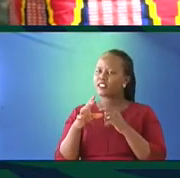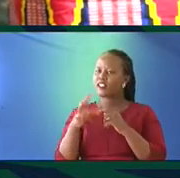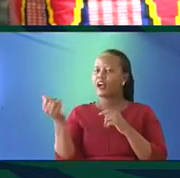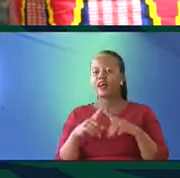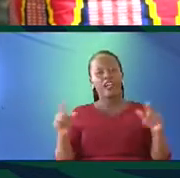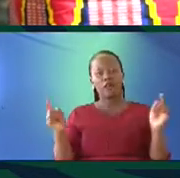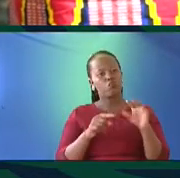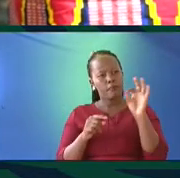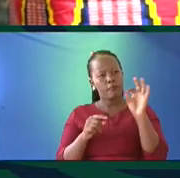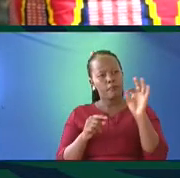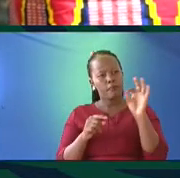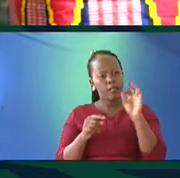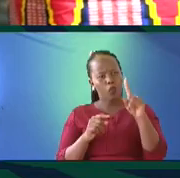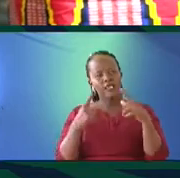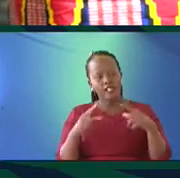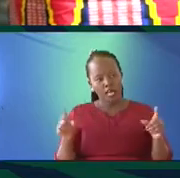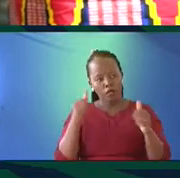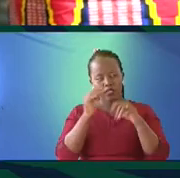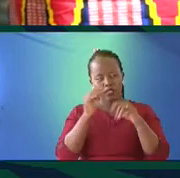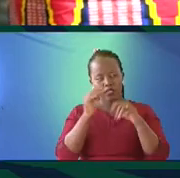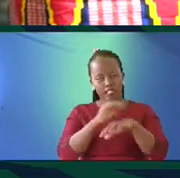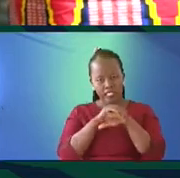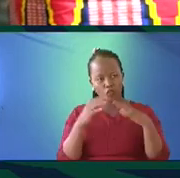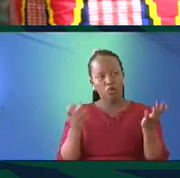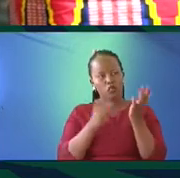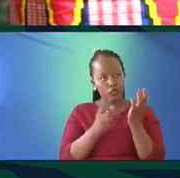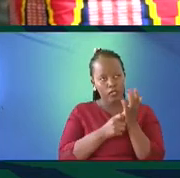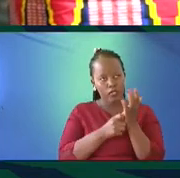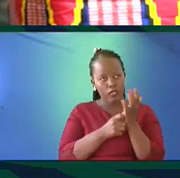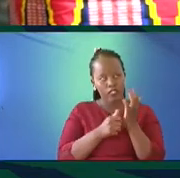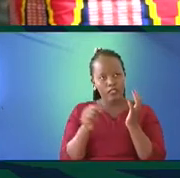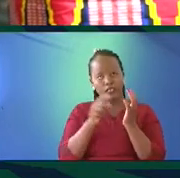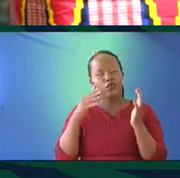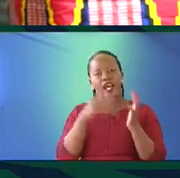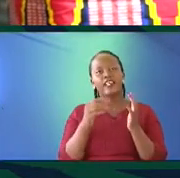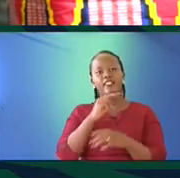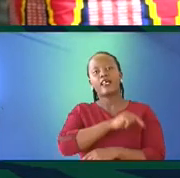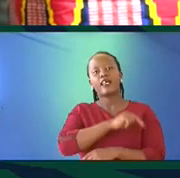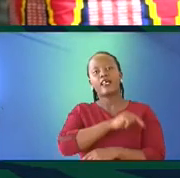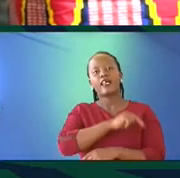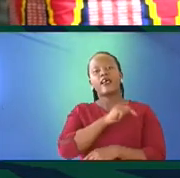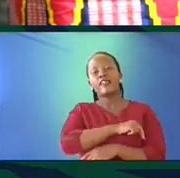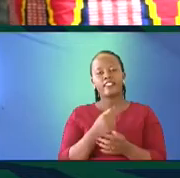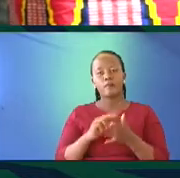us, let's speak one language, which is English, or Kiswahili for that matter, we are actually going against nature. So,